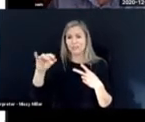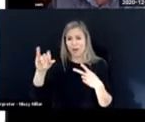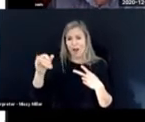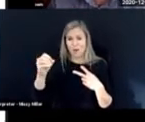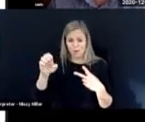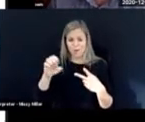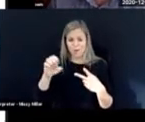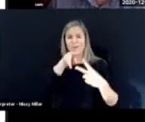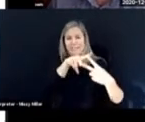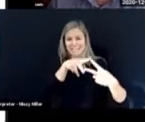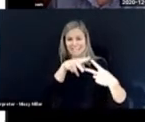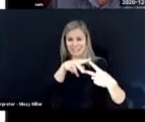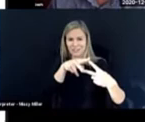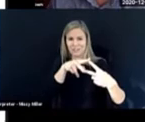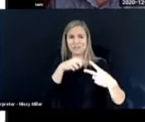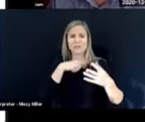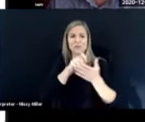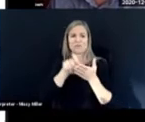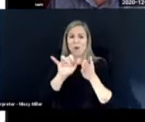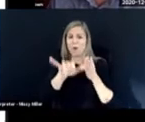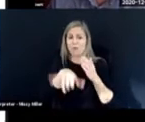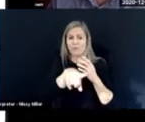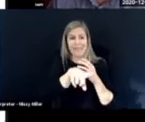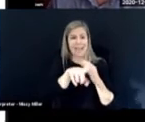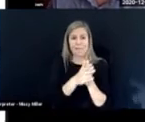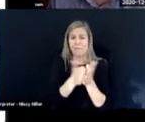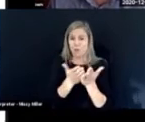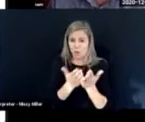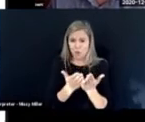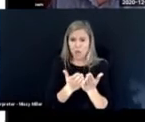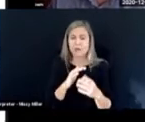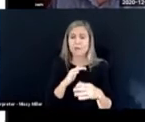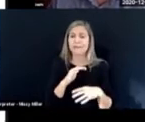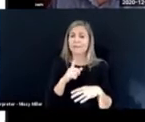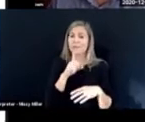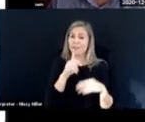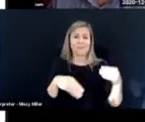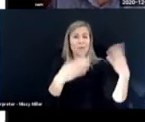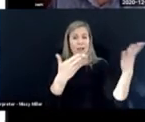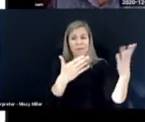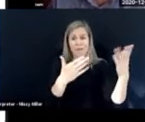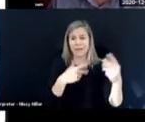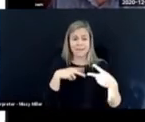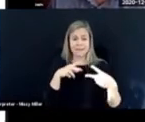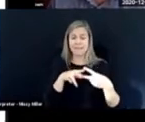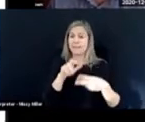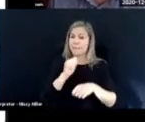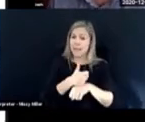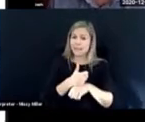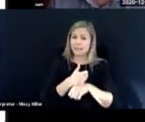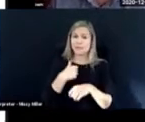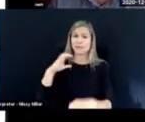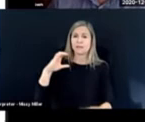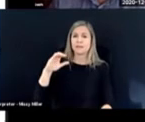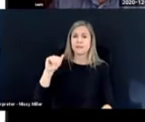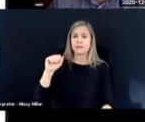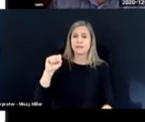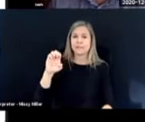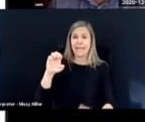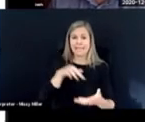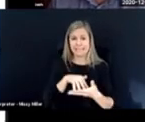just mentioned. And I would recommend the book. It's based largely on case studies,